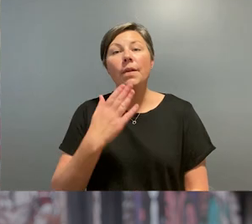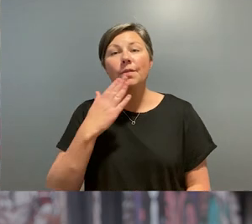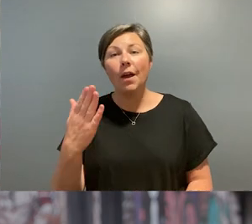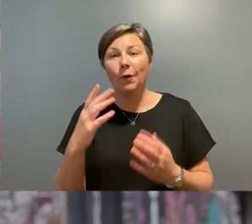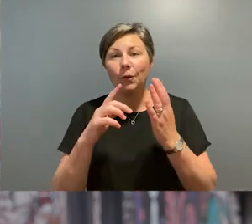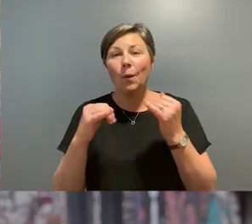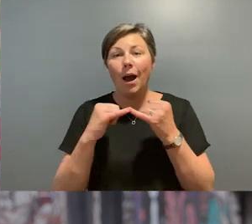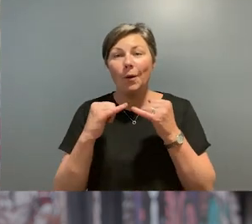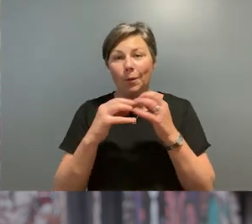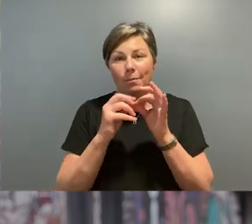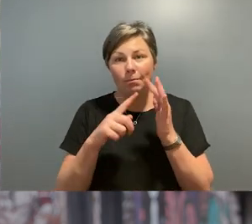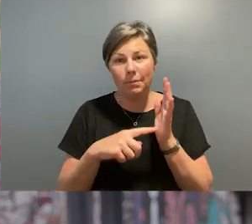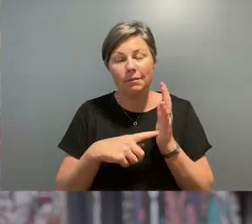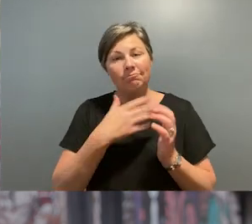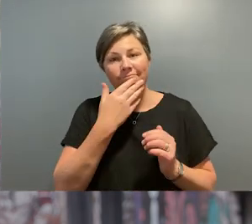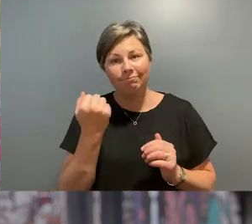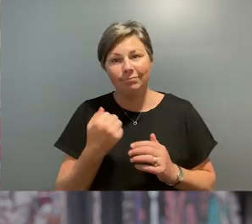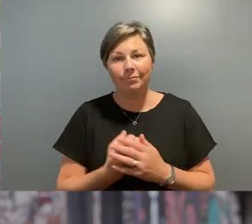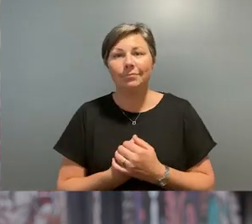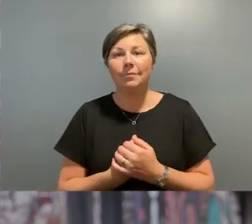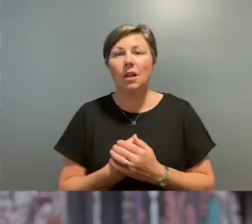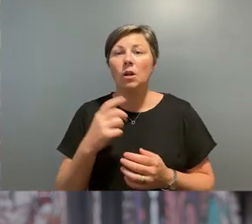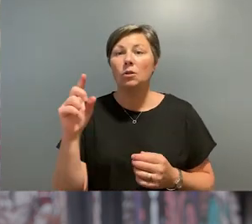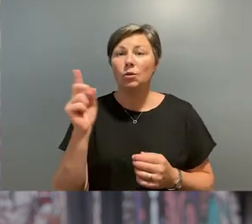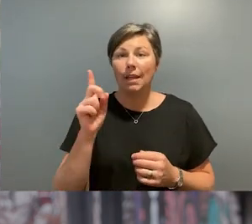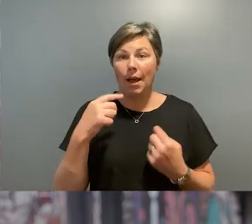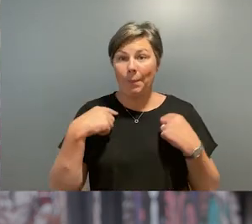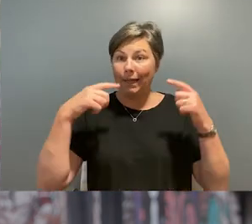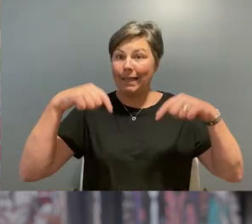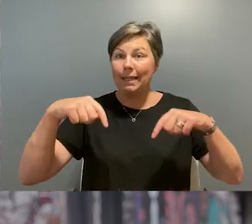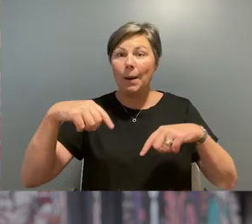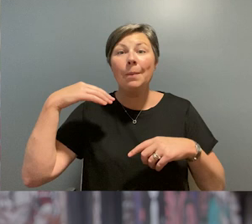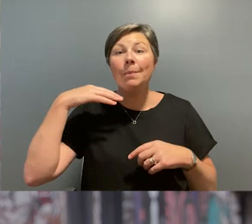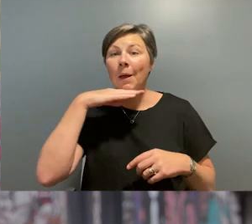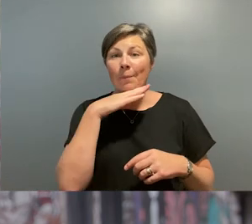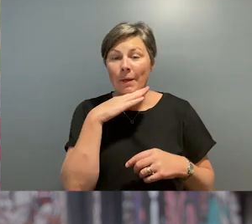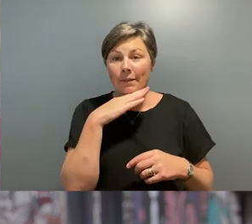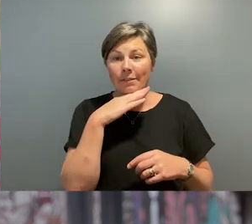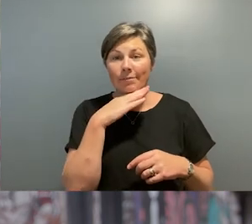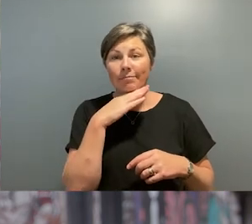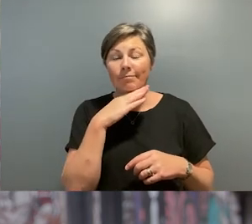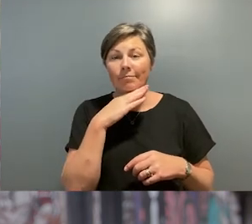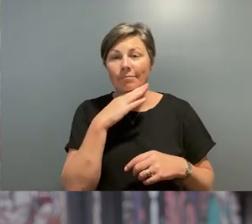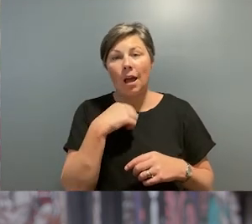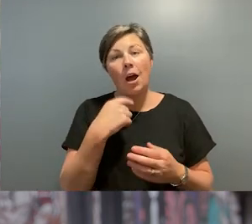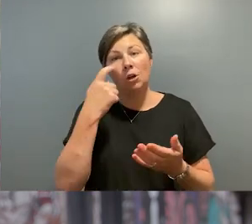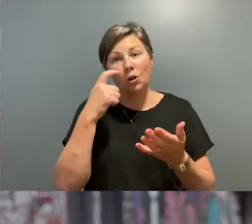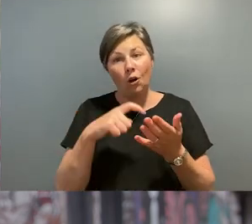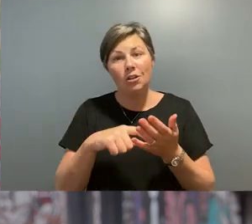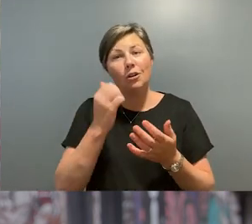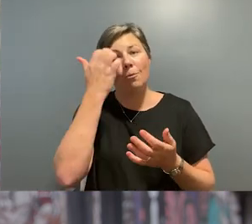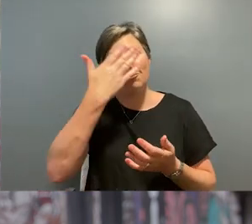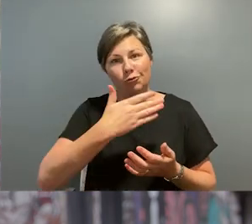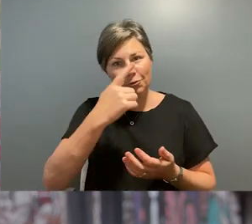Thanks Uncle Bill for that warm welcome and acknowledgement of country. Today, I'm coming to you from the streets of Melbourne and I'd like to acknowledge the